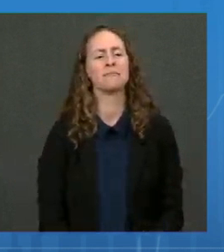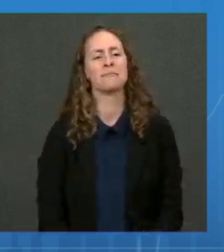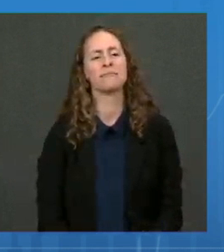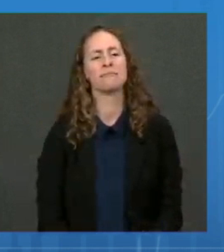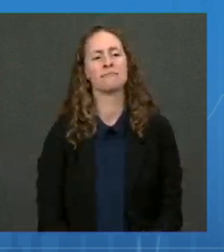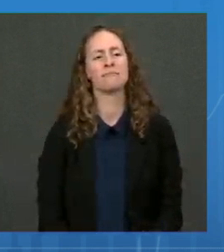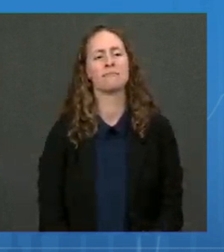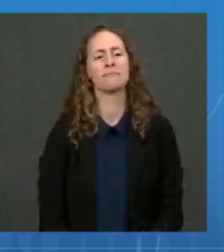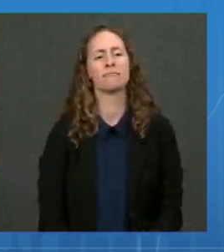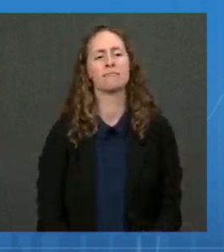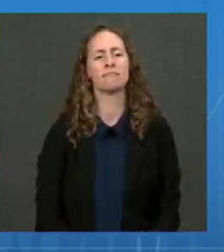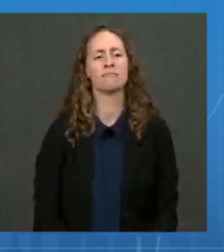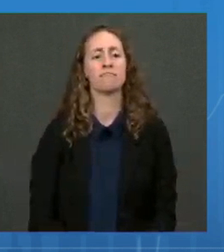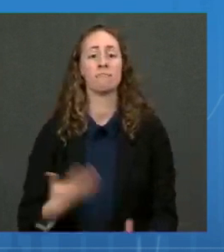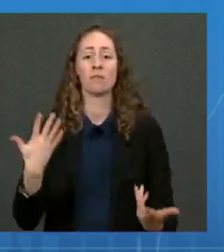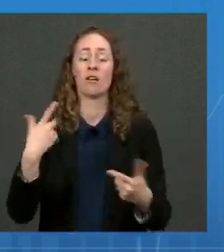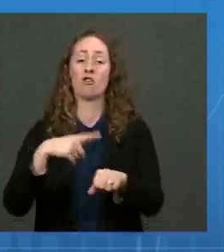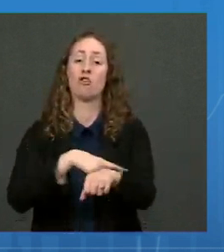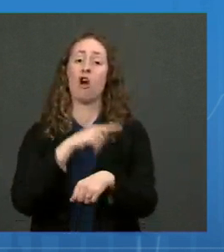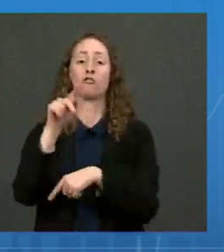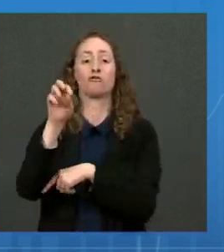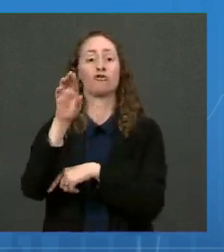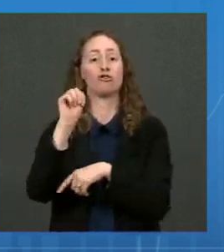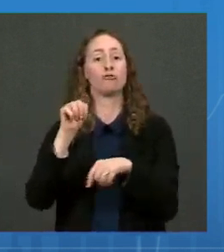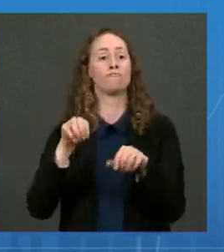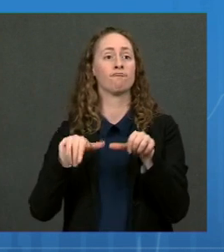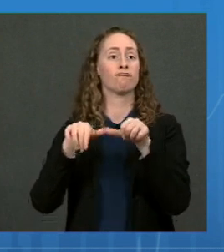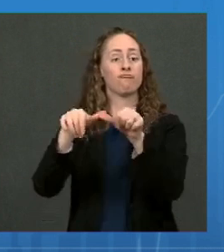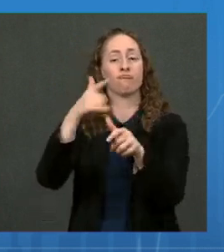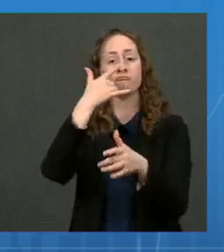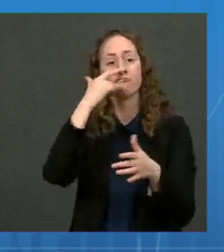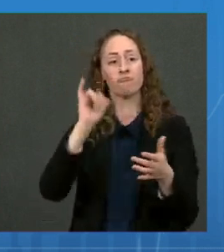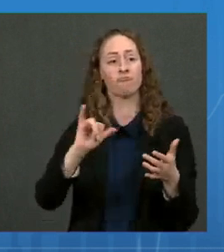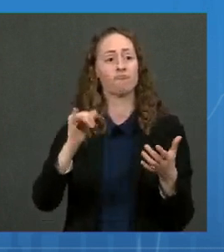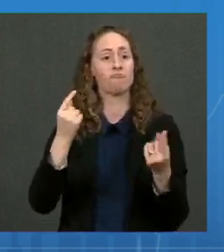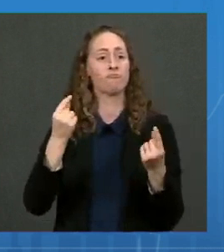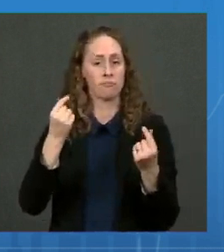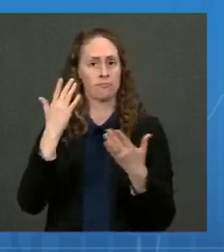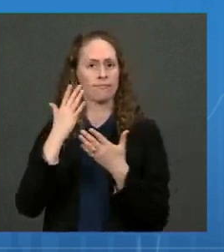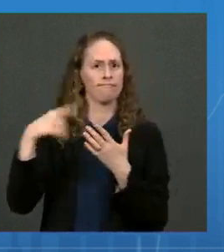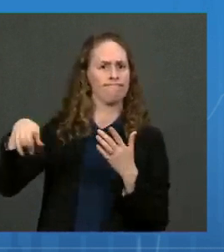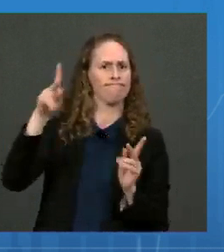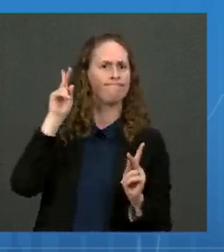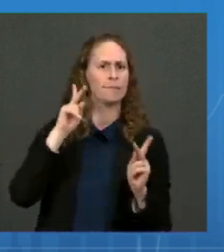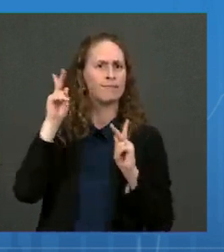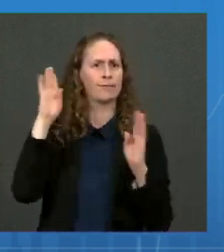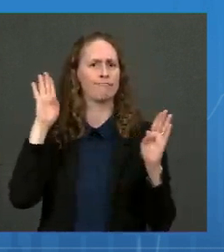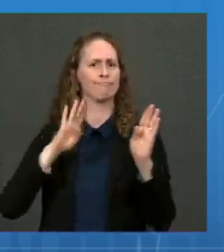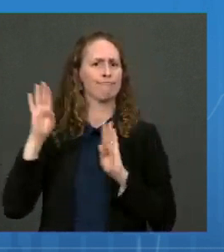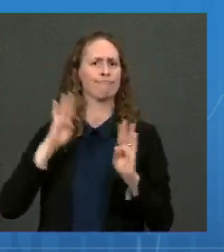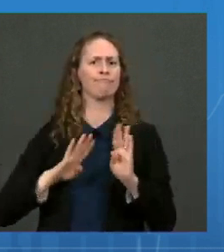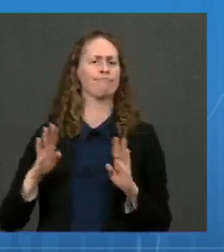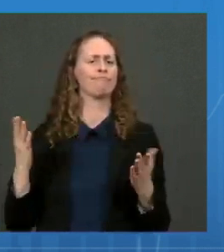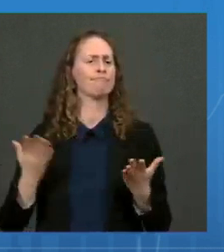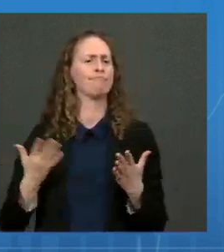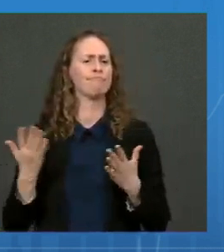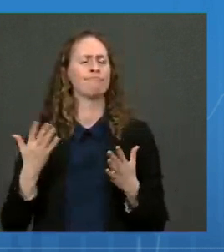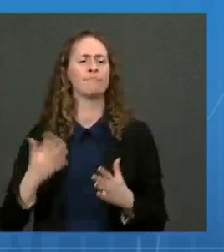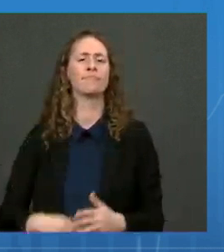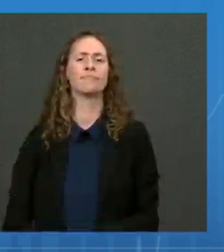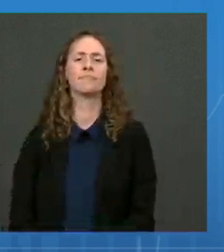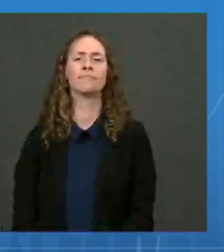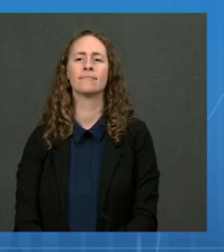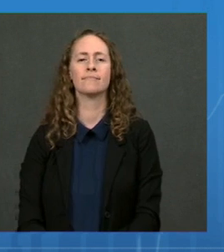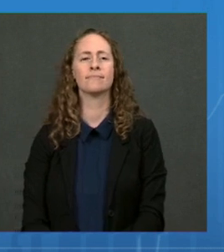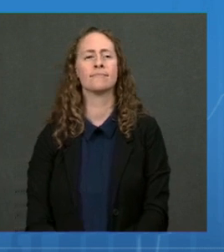effects that the people are apparently concerned about really have with, I'm sure there is a